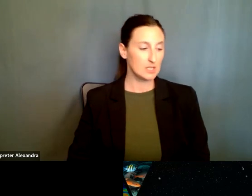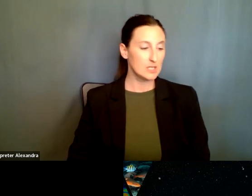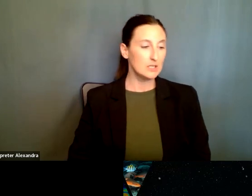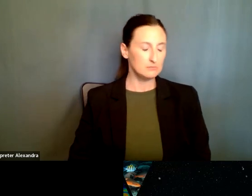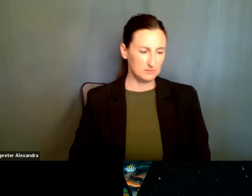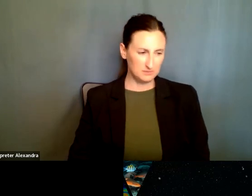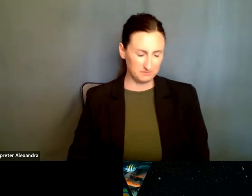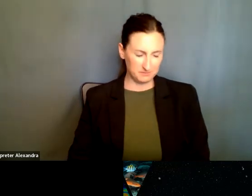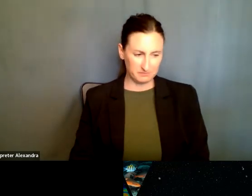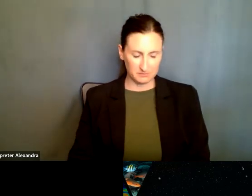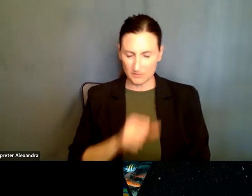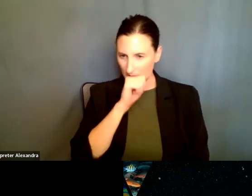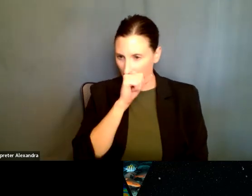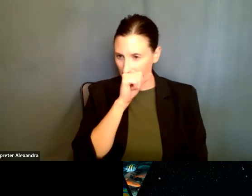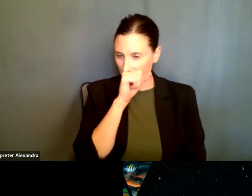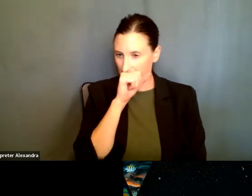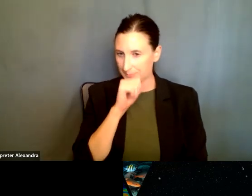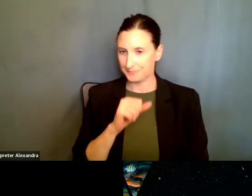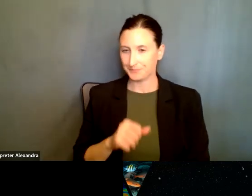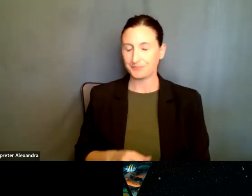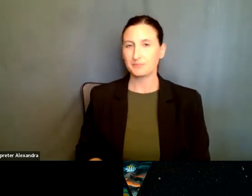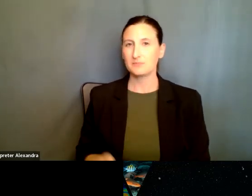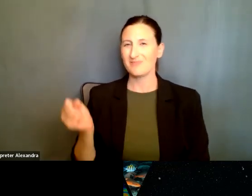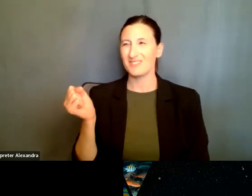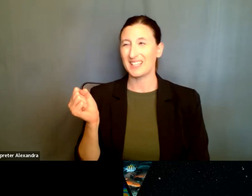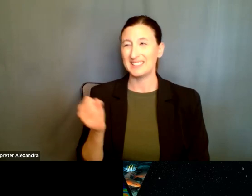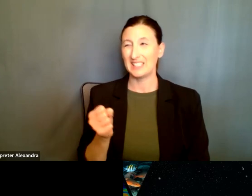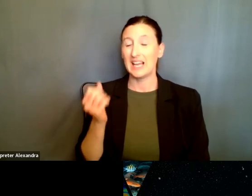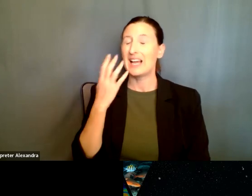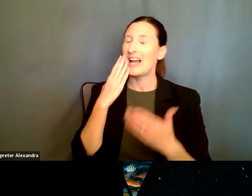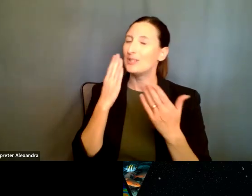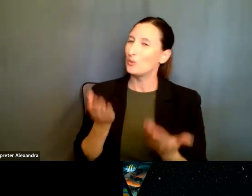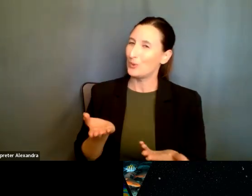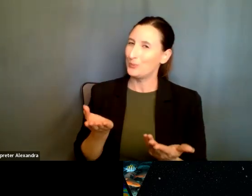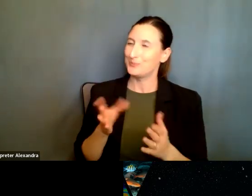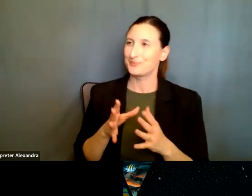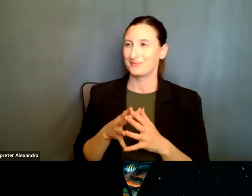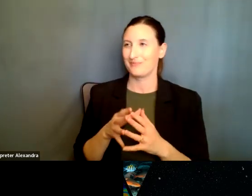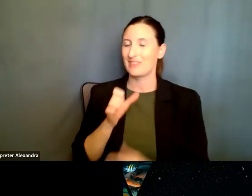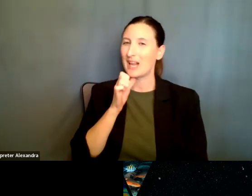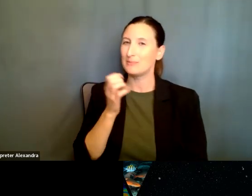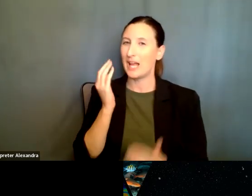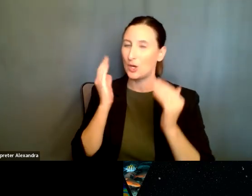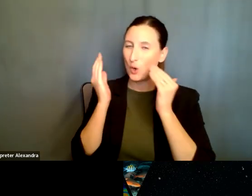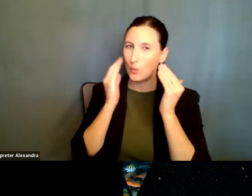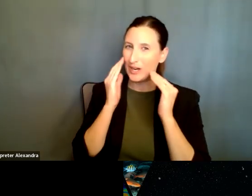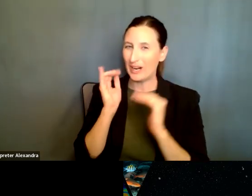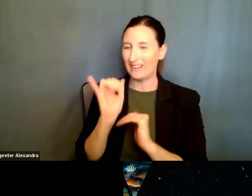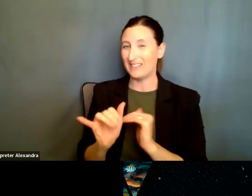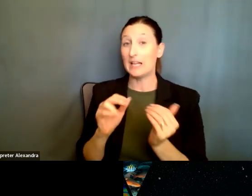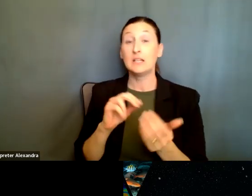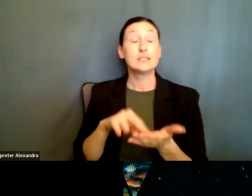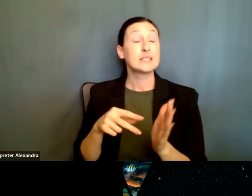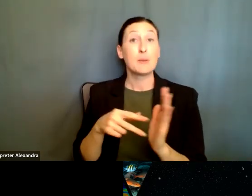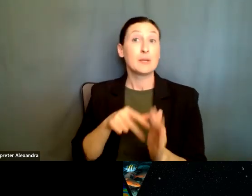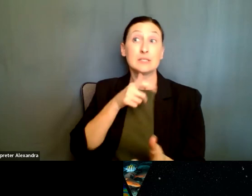I'm not aware, but I'm not in a position to be aware. So the fact that I'm not aware of such plans doesn't mean they are not,